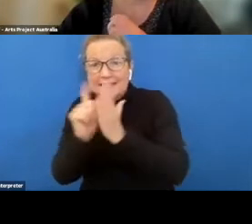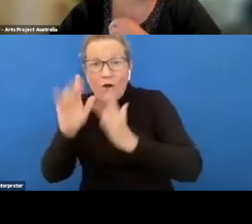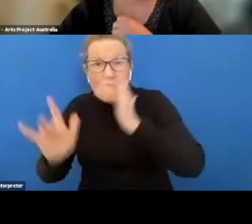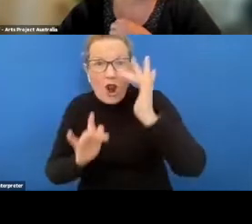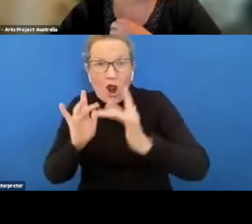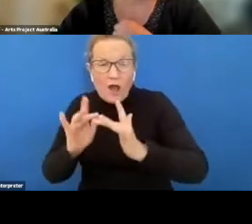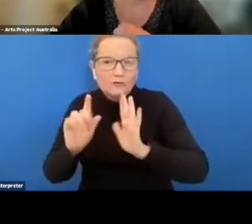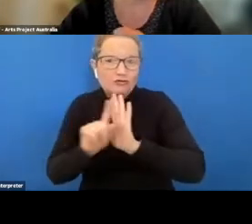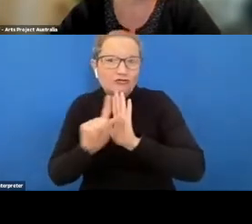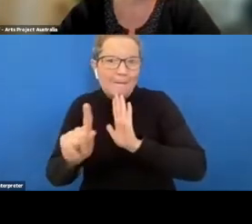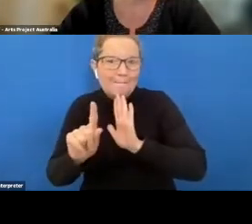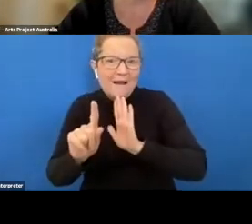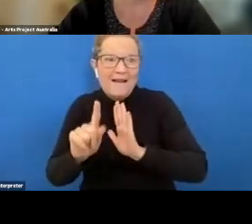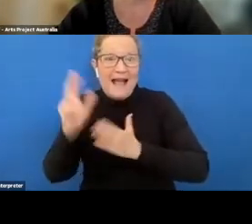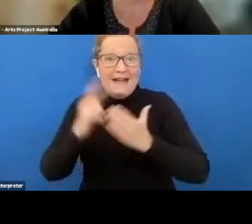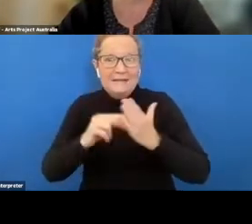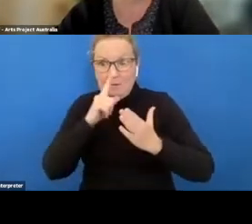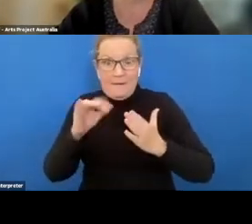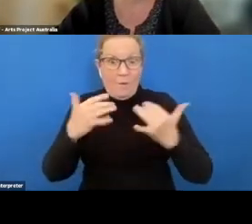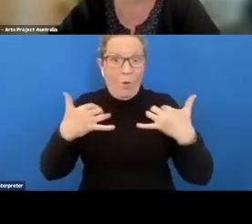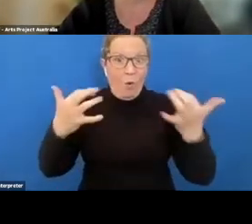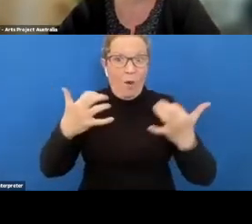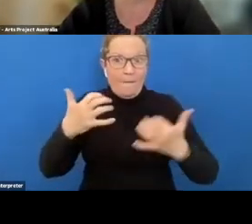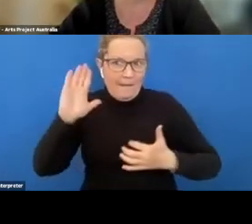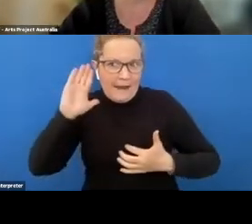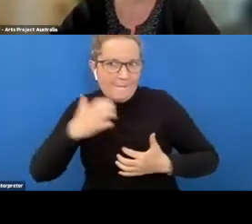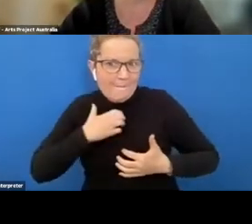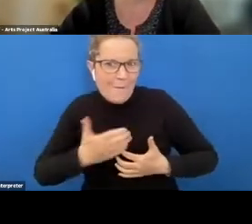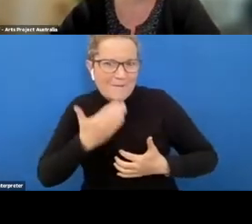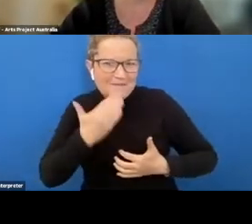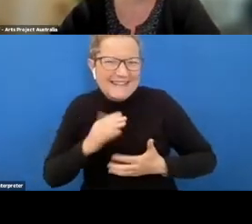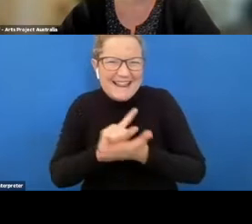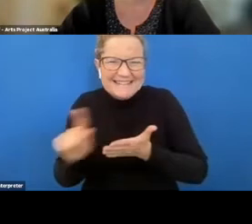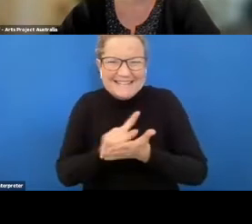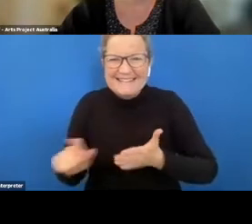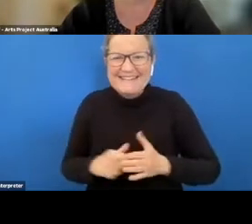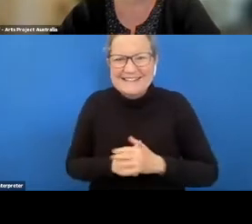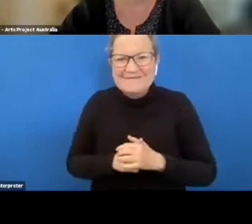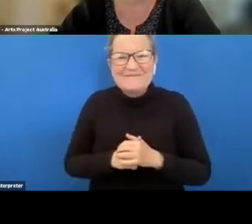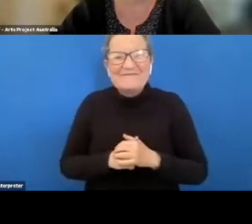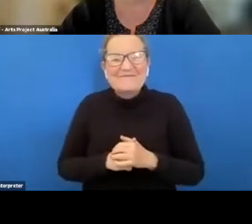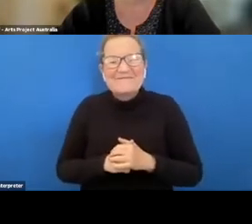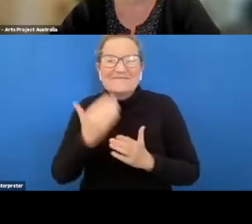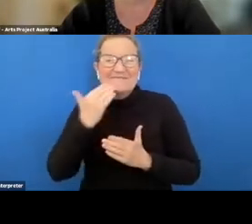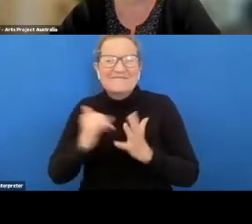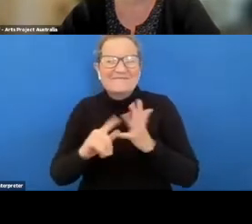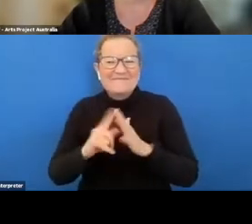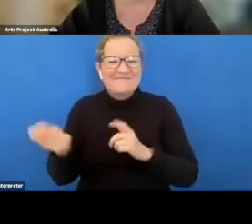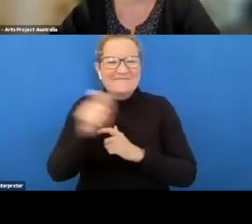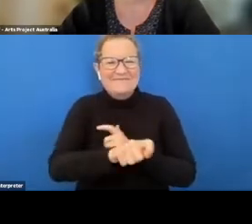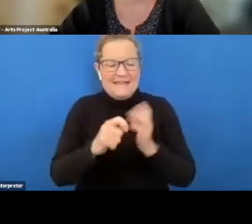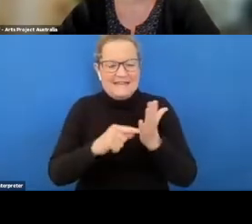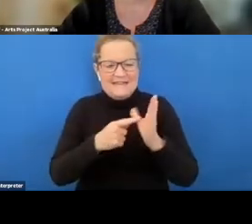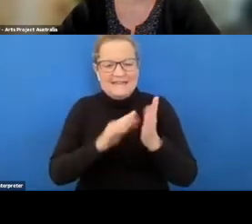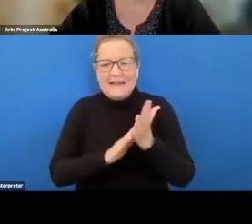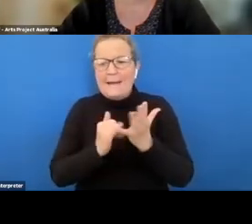that might be something that um people in the audience might want to hear more about after as well okay thank you so tamsin your second